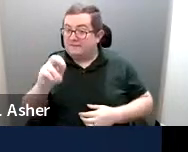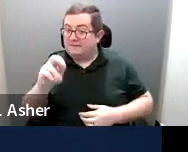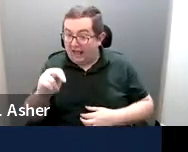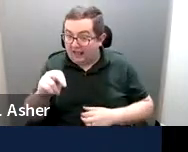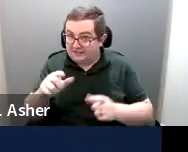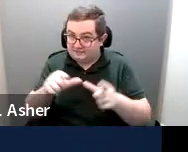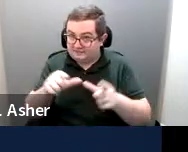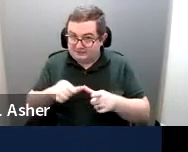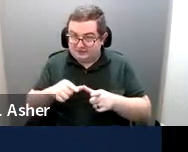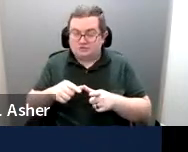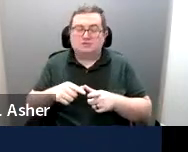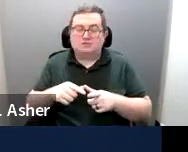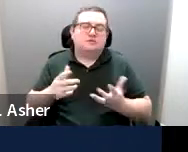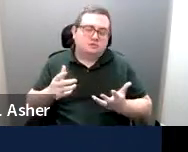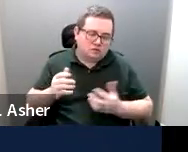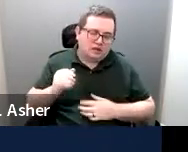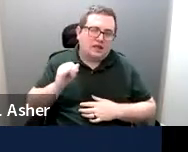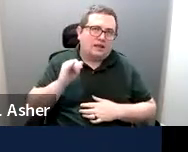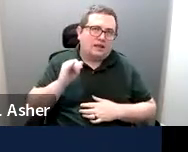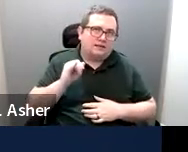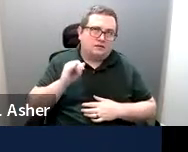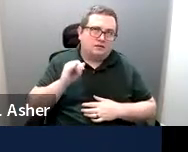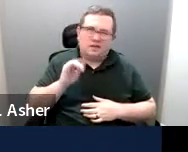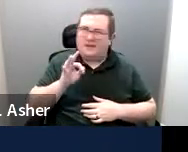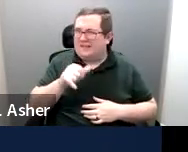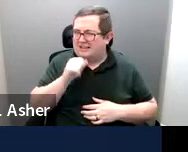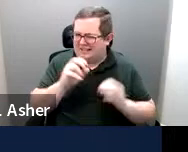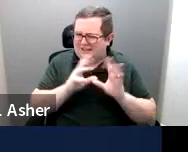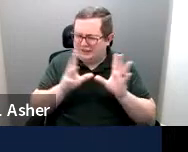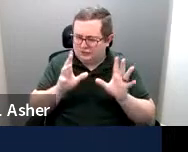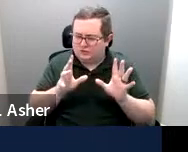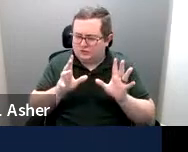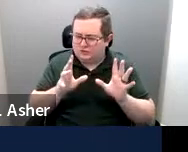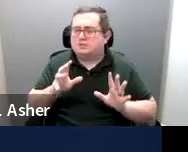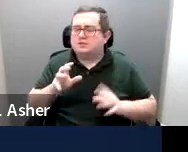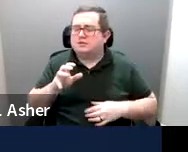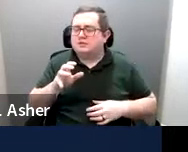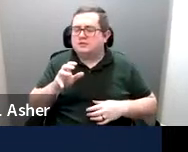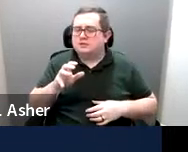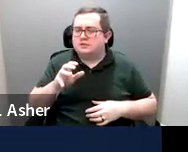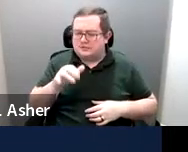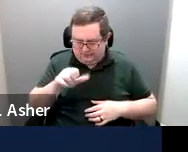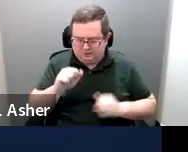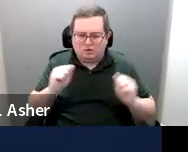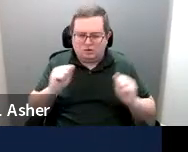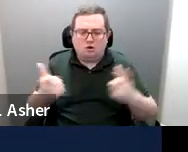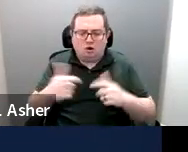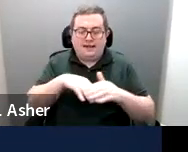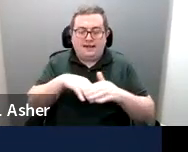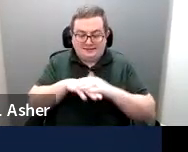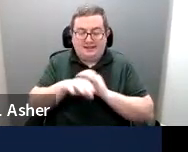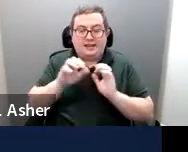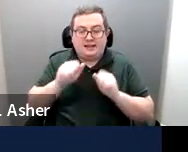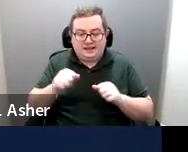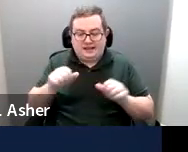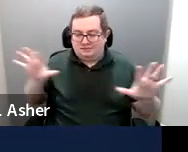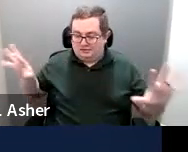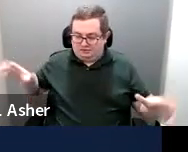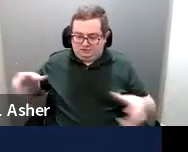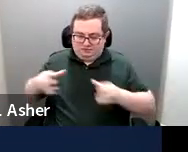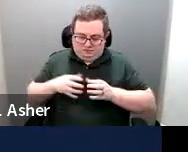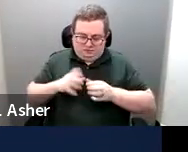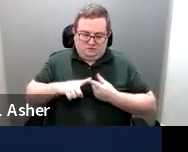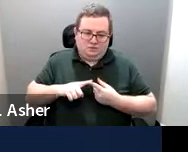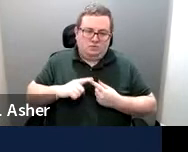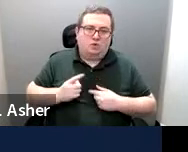so just in case that was not clear, uh, yes, all accessible spaces can be relocated to